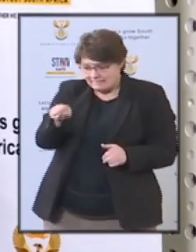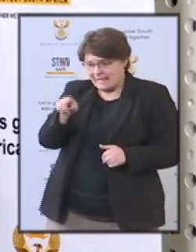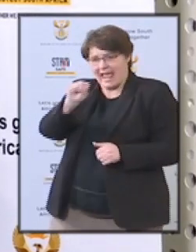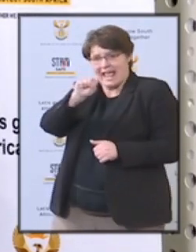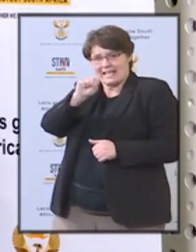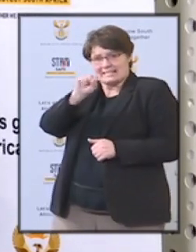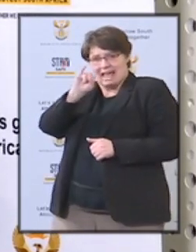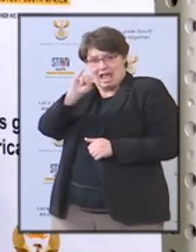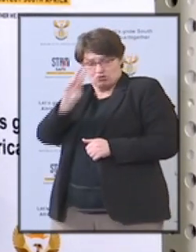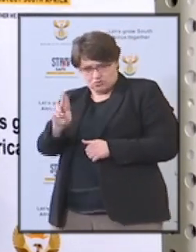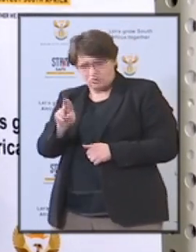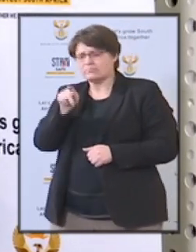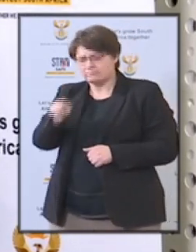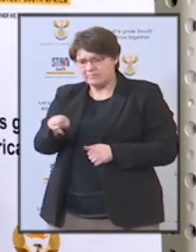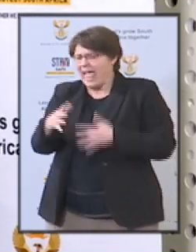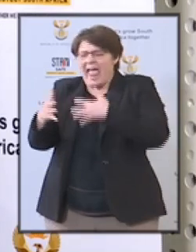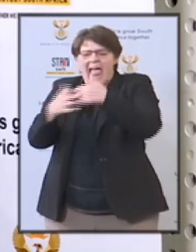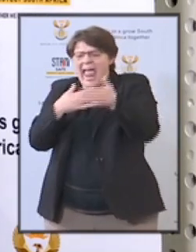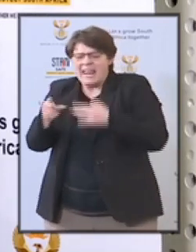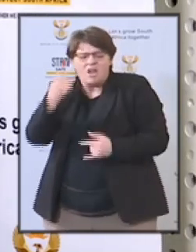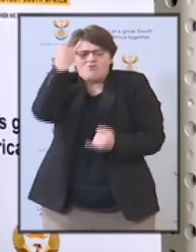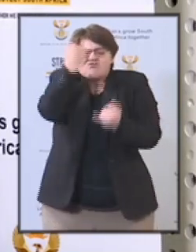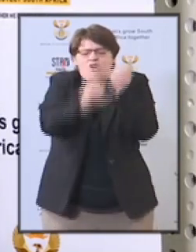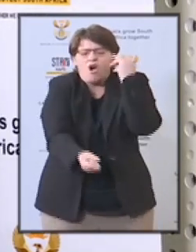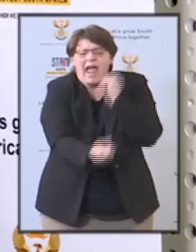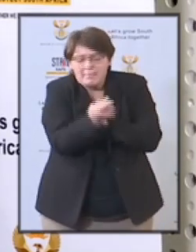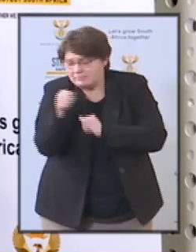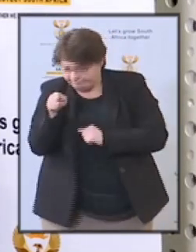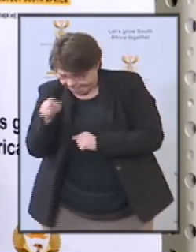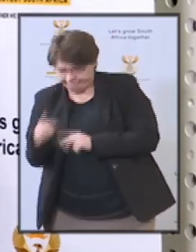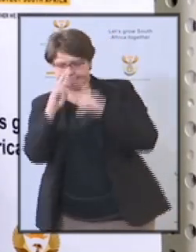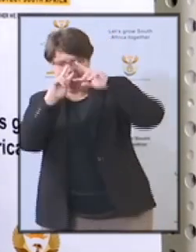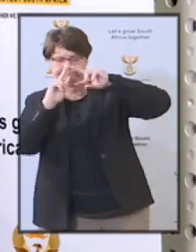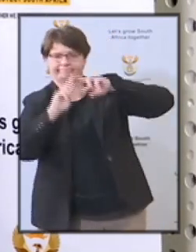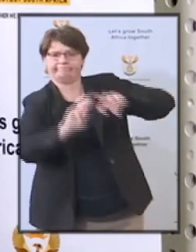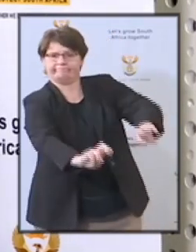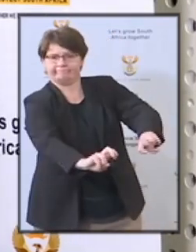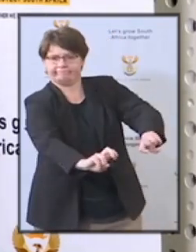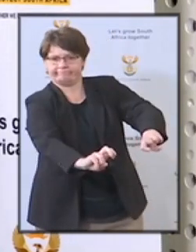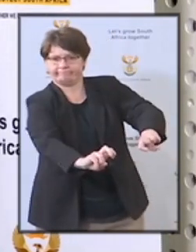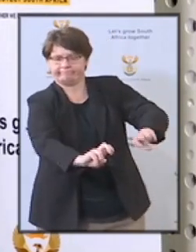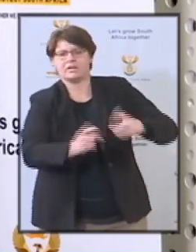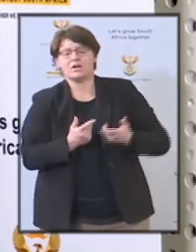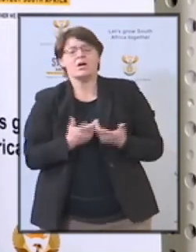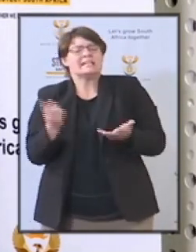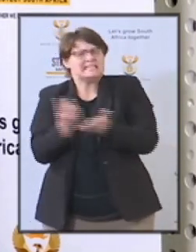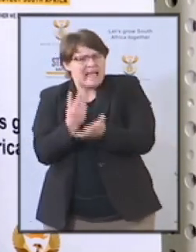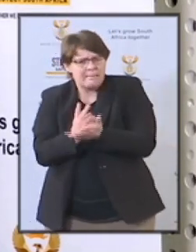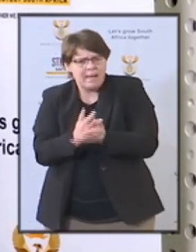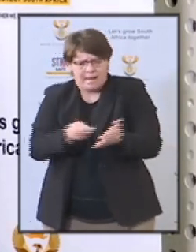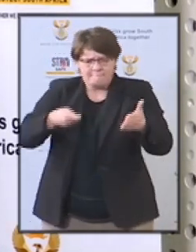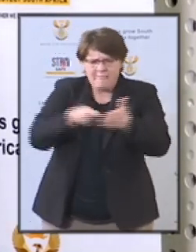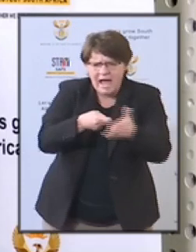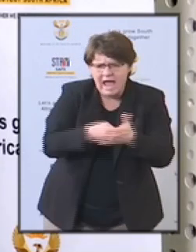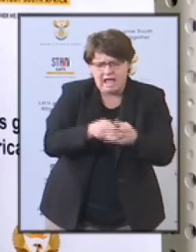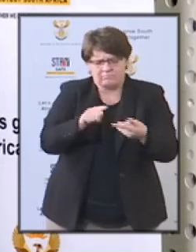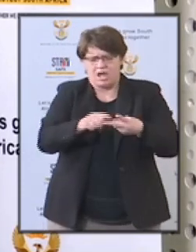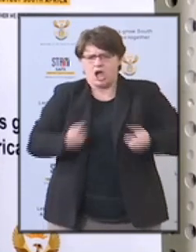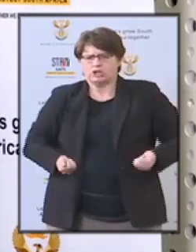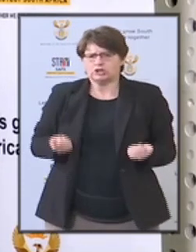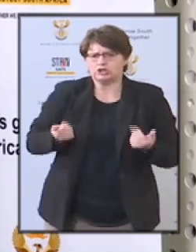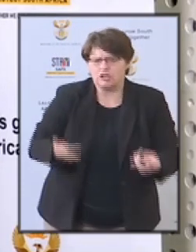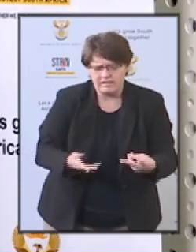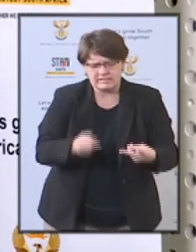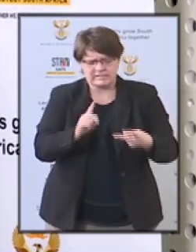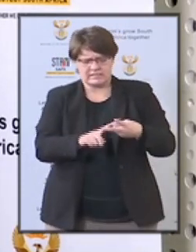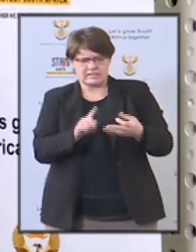any unlawful or improper conduct in the procurement of any goods, works, and services during or related